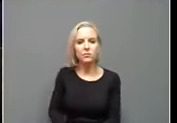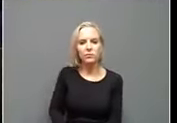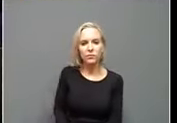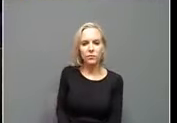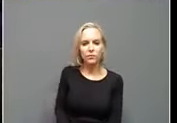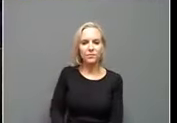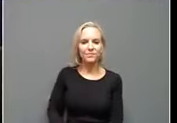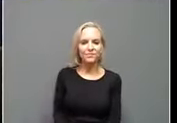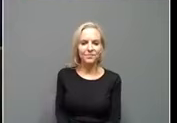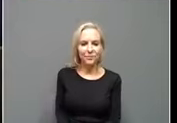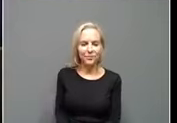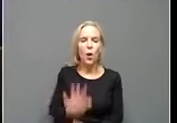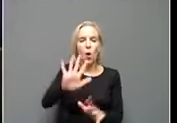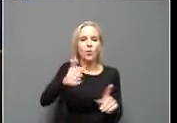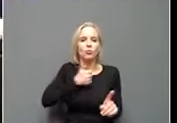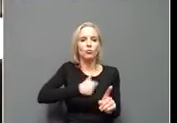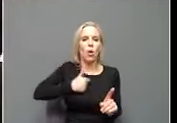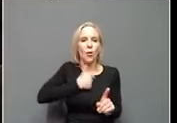Oh, sorry.